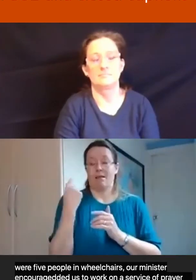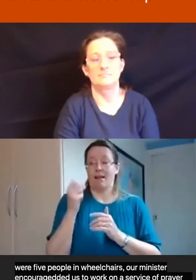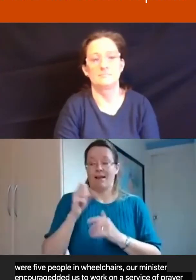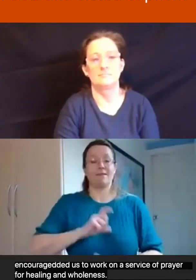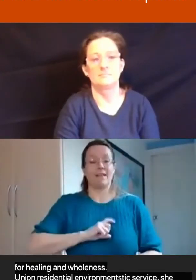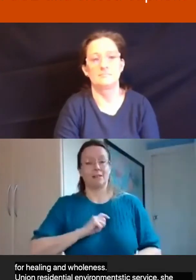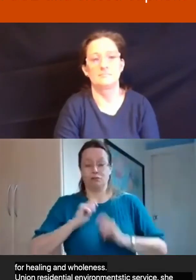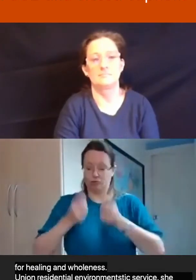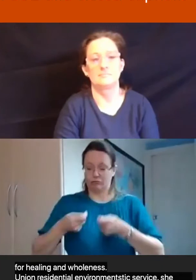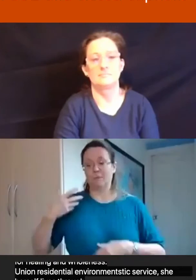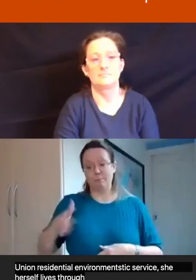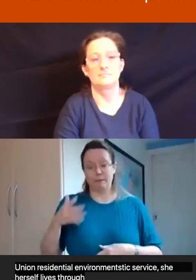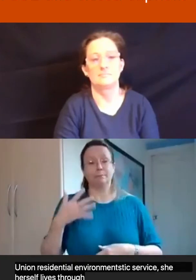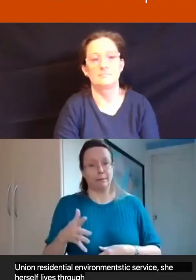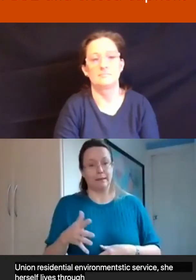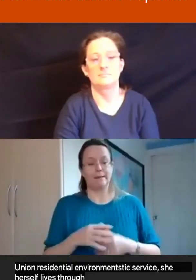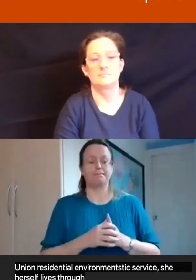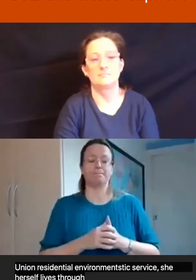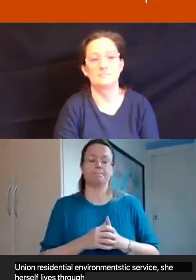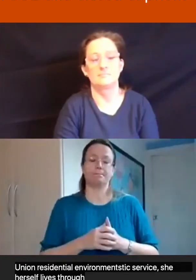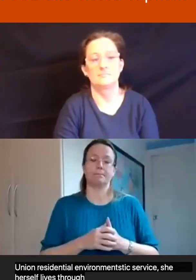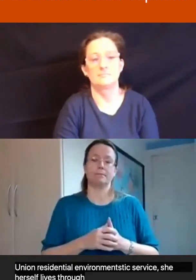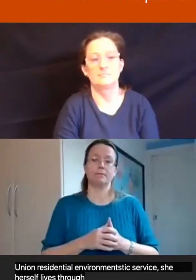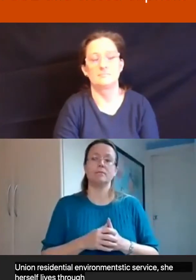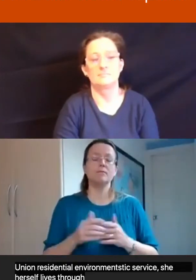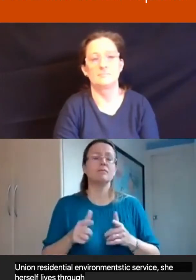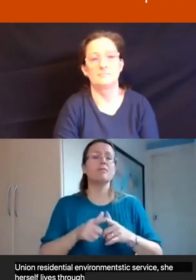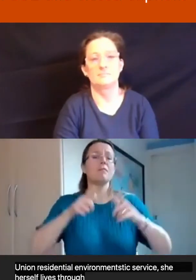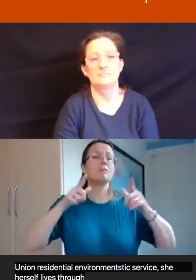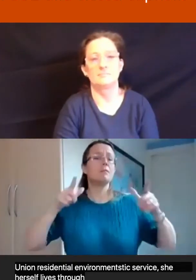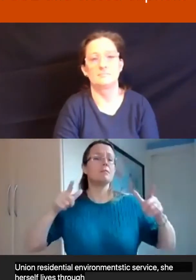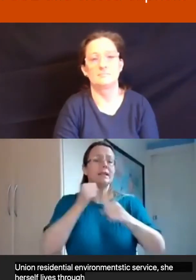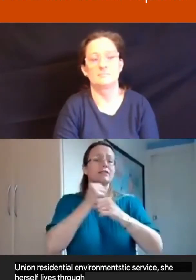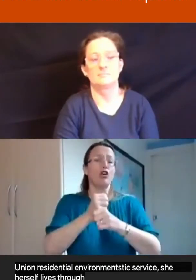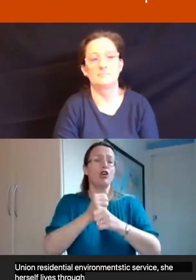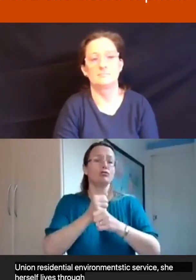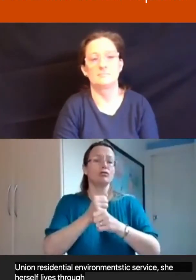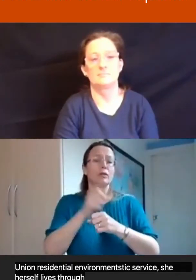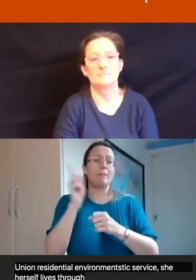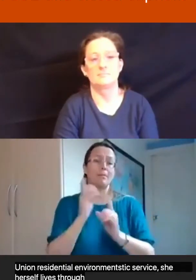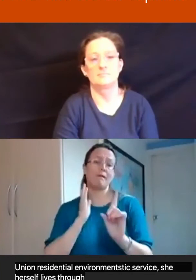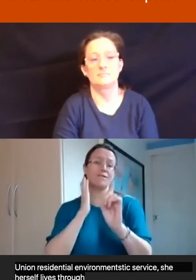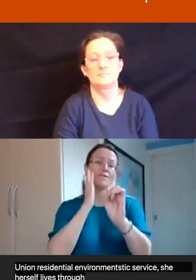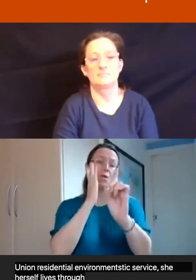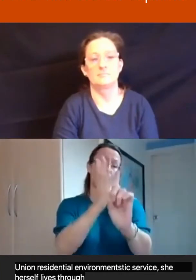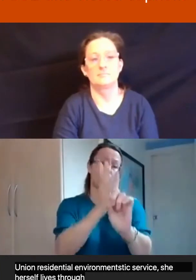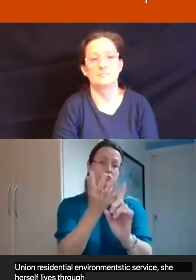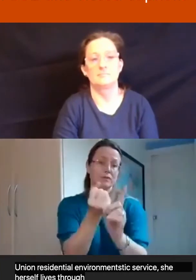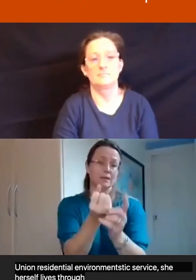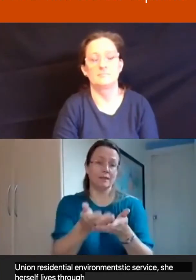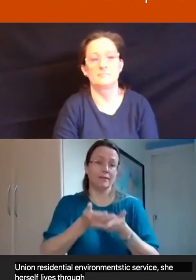And one of the things which, because ours is a big church, a big congregation where people come forward to receive the elements, but